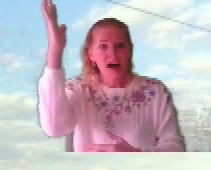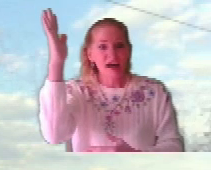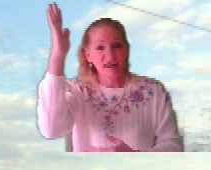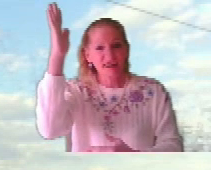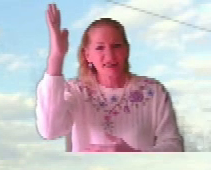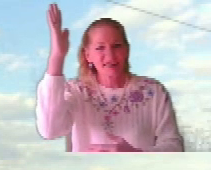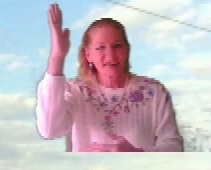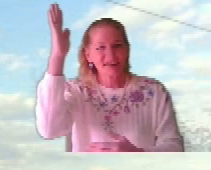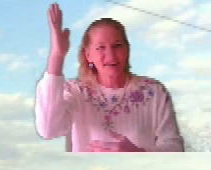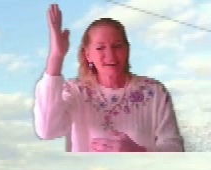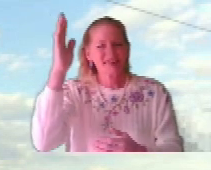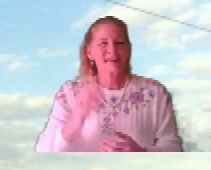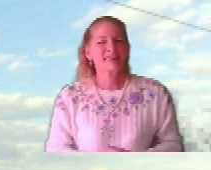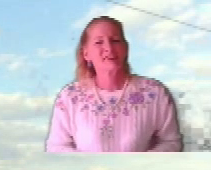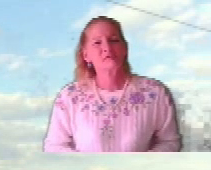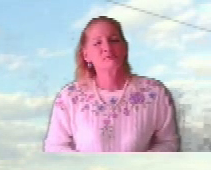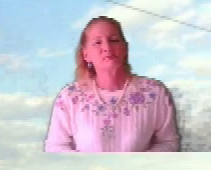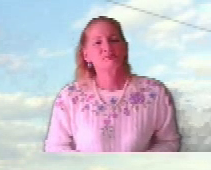the sky